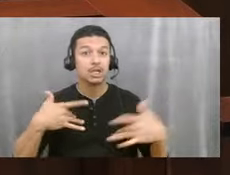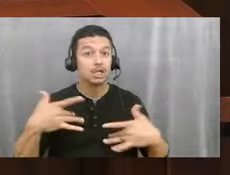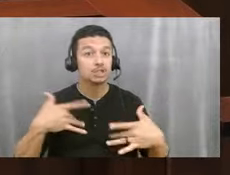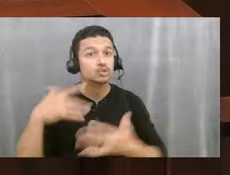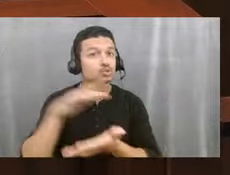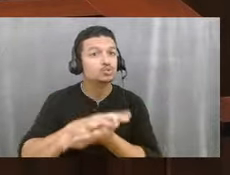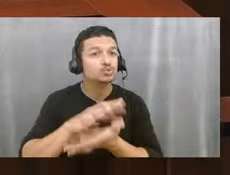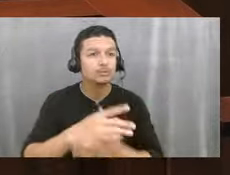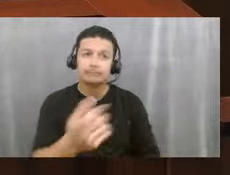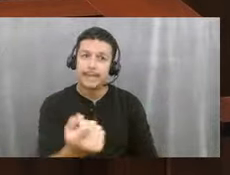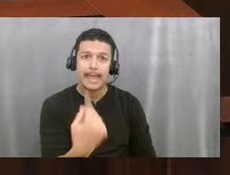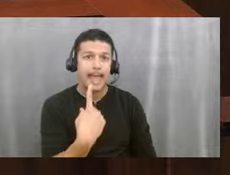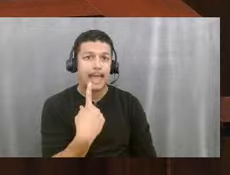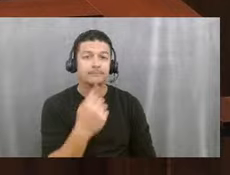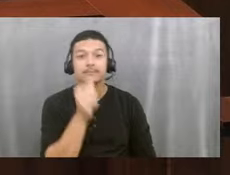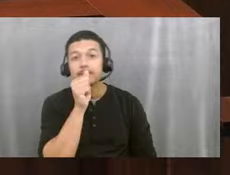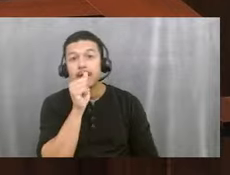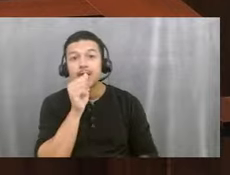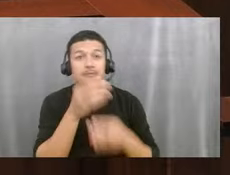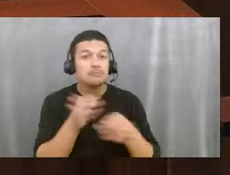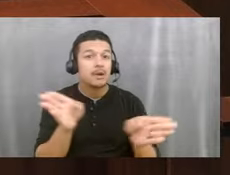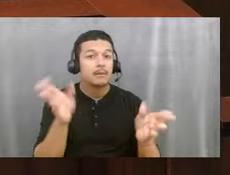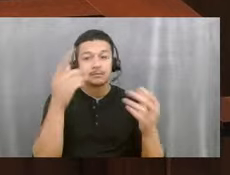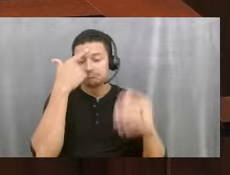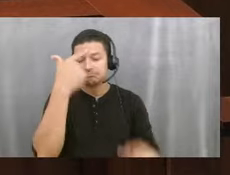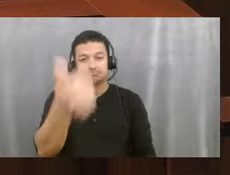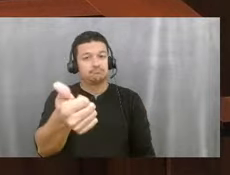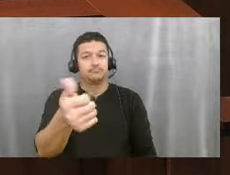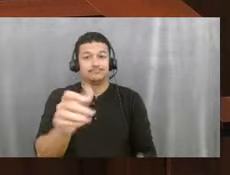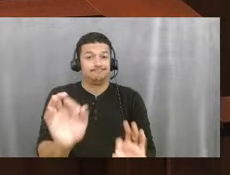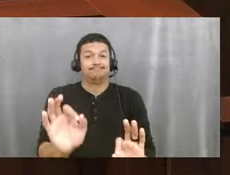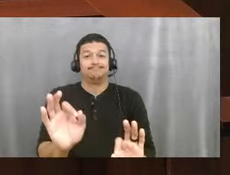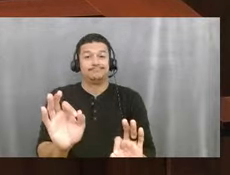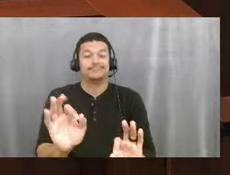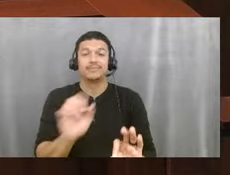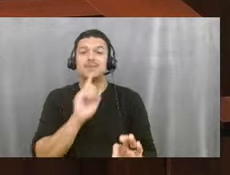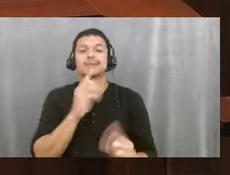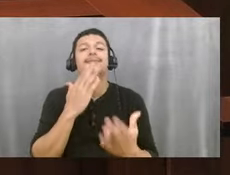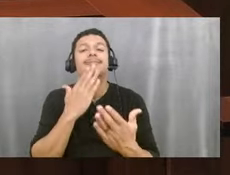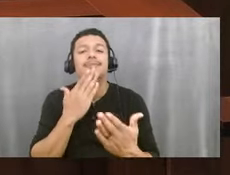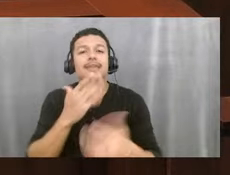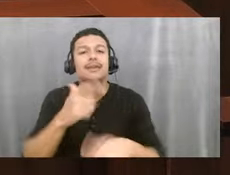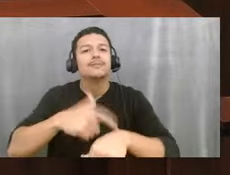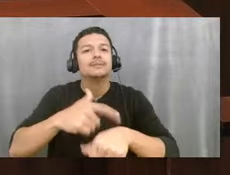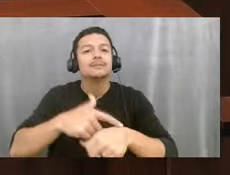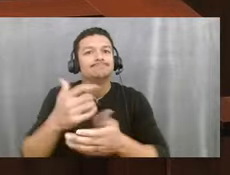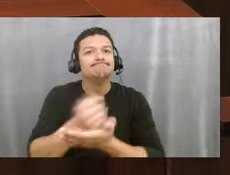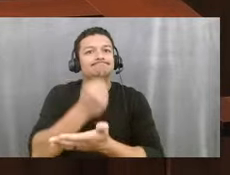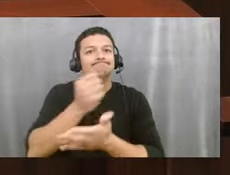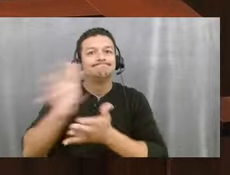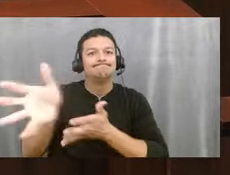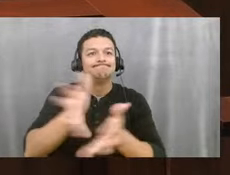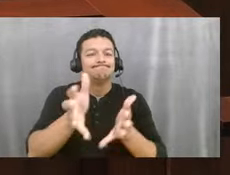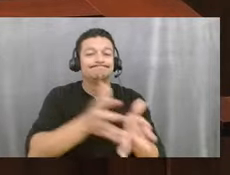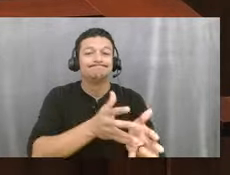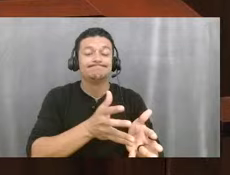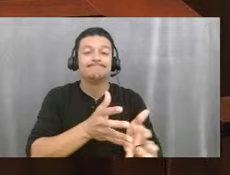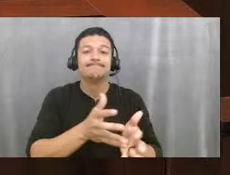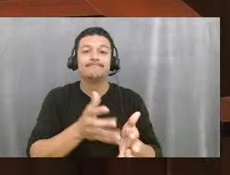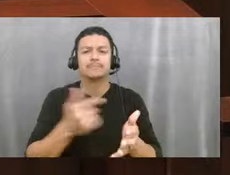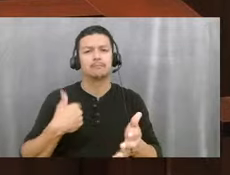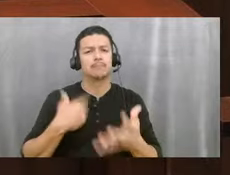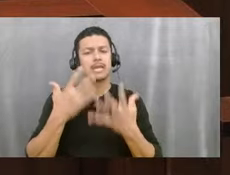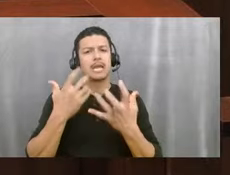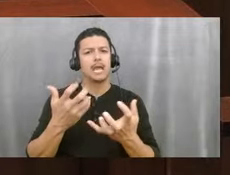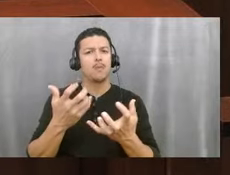privately, publicly, whatever you want. So I really appreciate you just taking this time for me to be able to speak to you. The things that I want to talk to you really